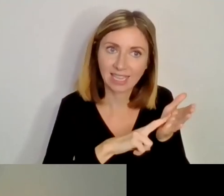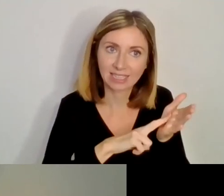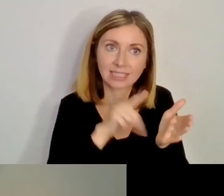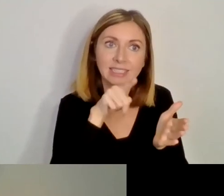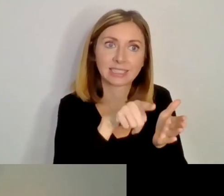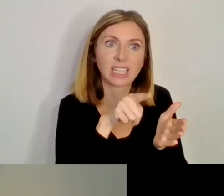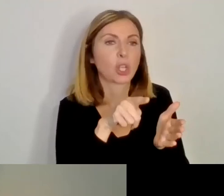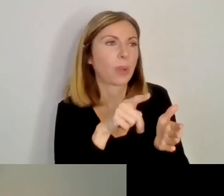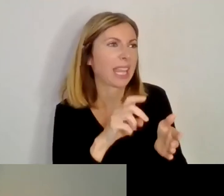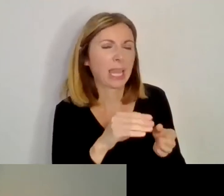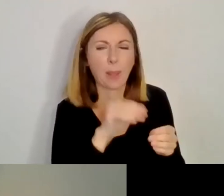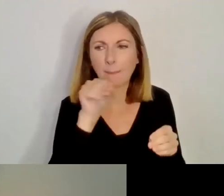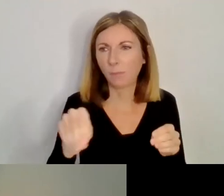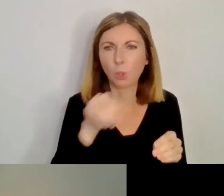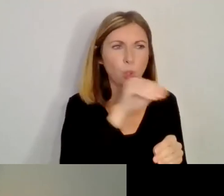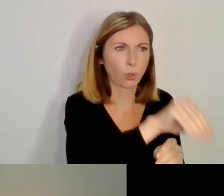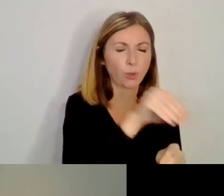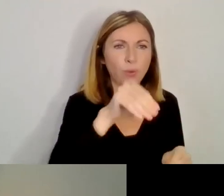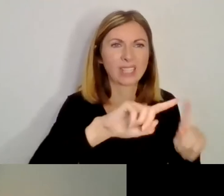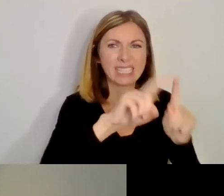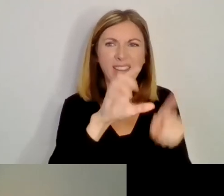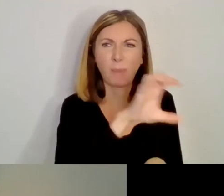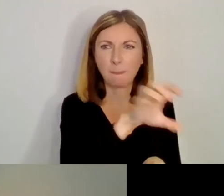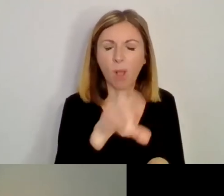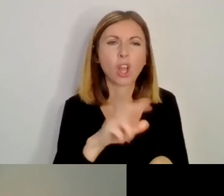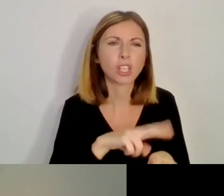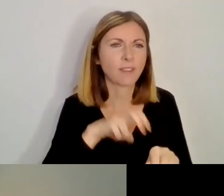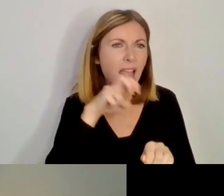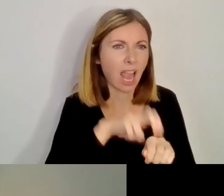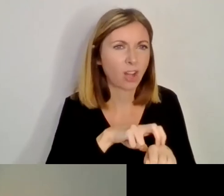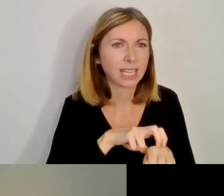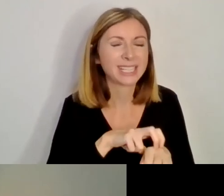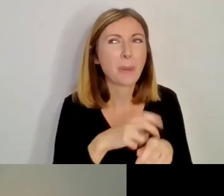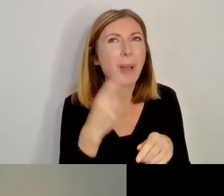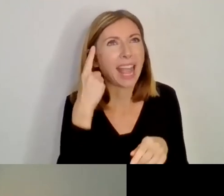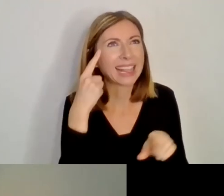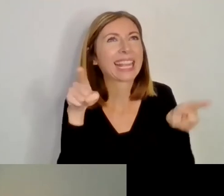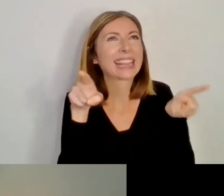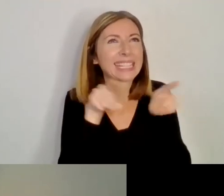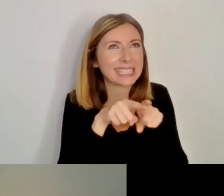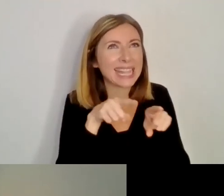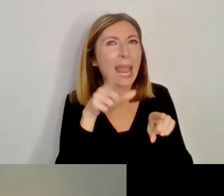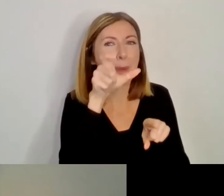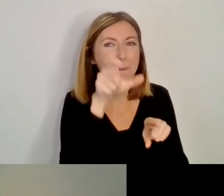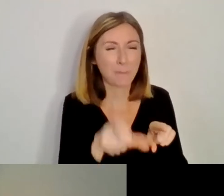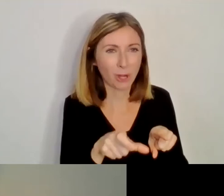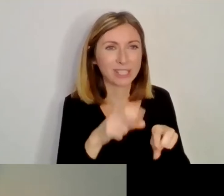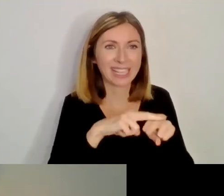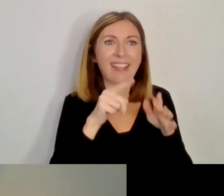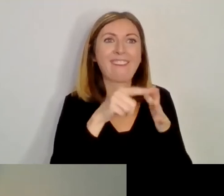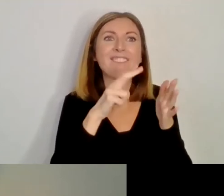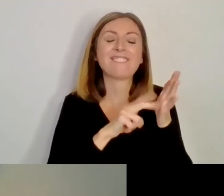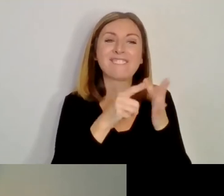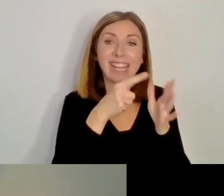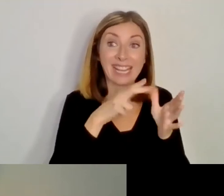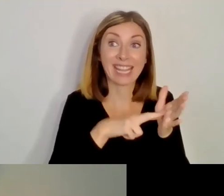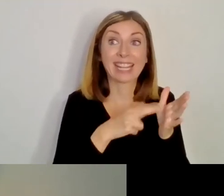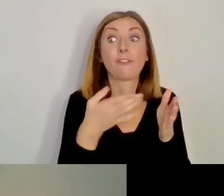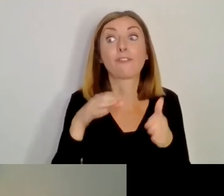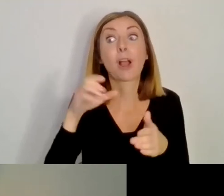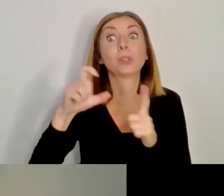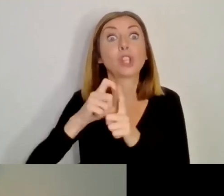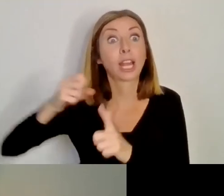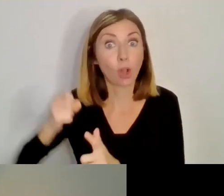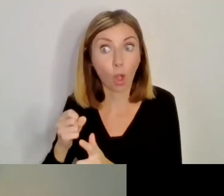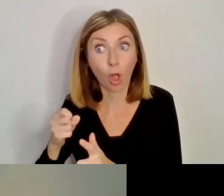in different parts of Ireland, but they seem to be mainly the same Finian. So Finian in Donegal, Finian in